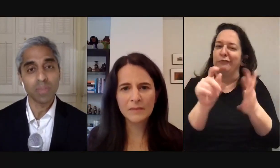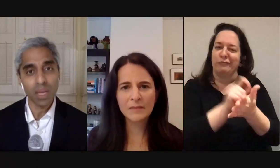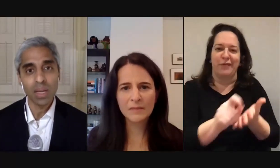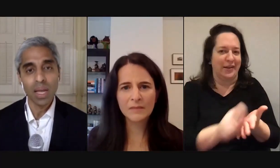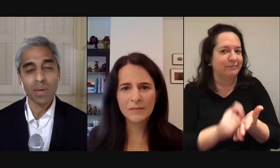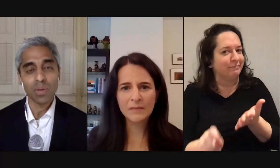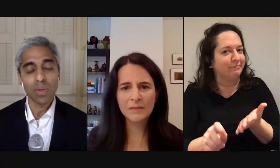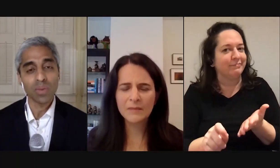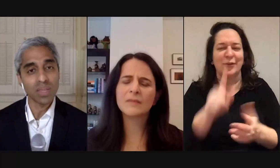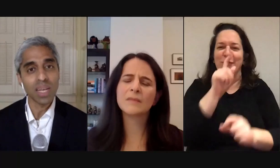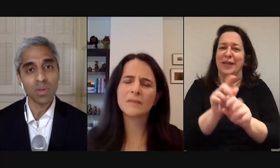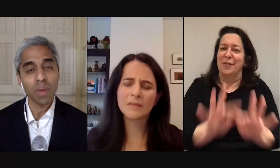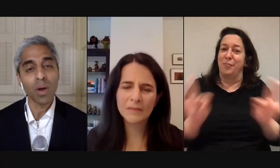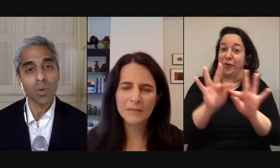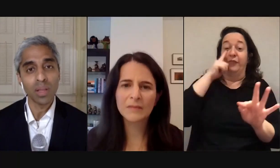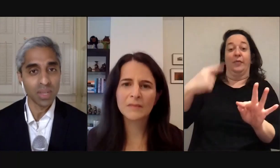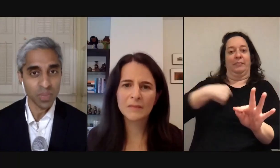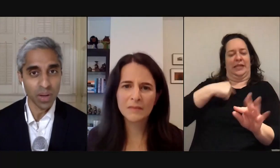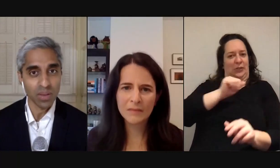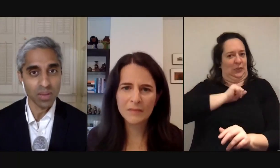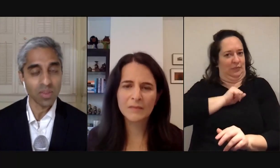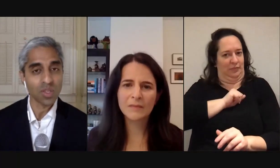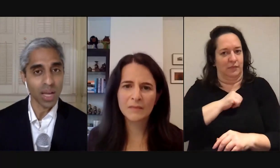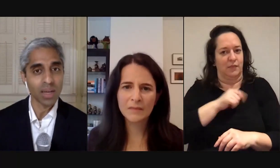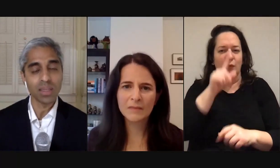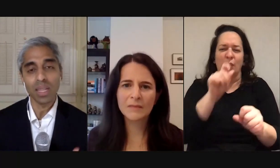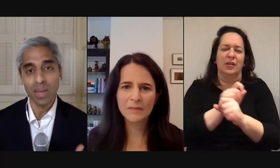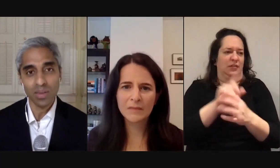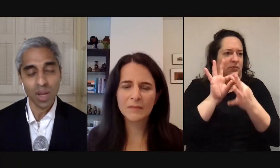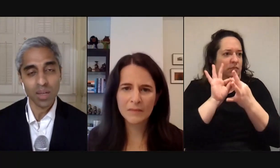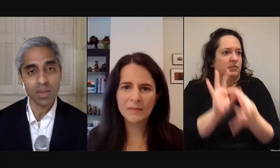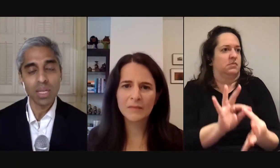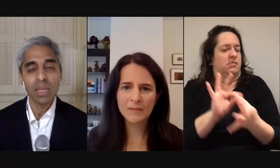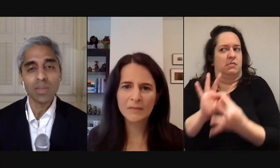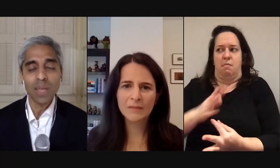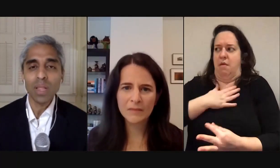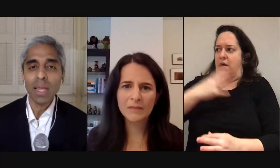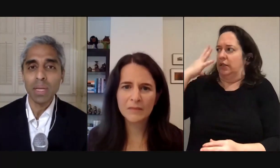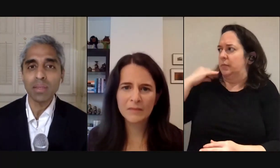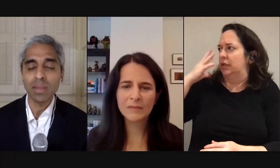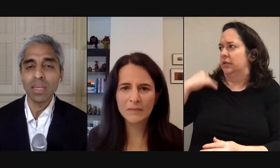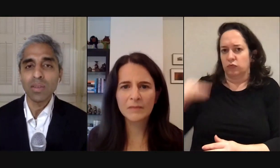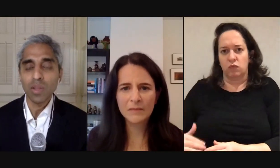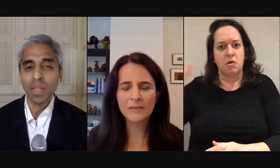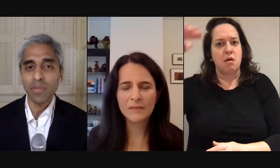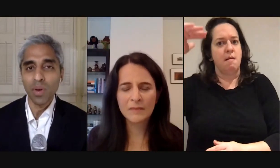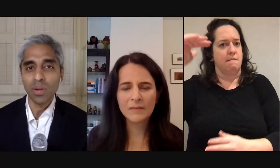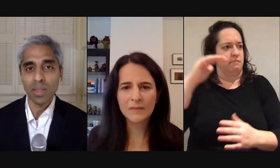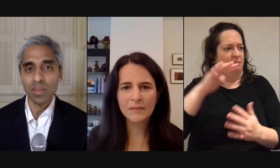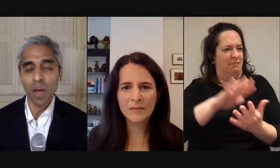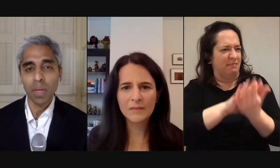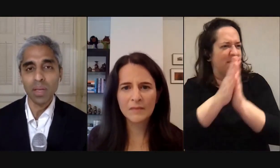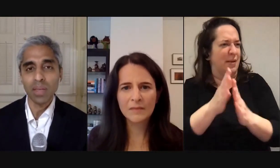was important to me and it was resonating with my own lived experiences as a child and later as a doctor so that's what led me to ultimately